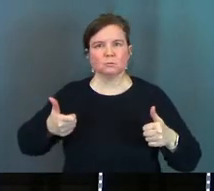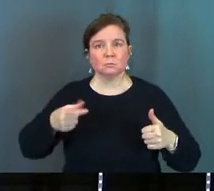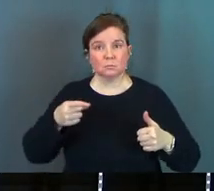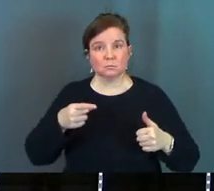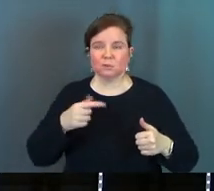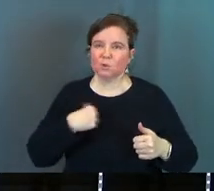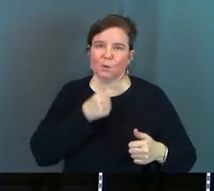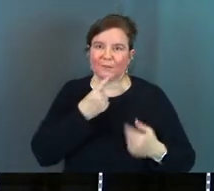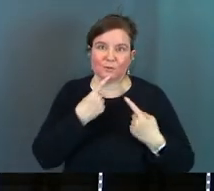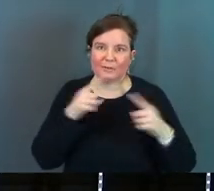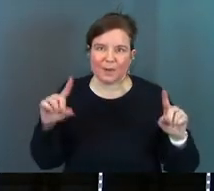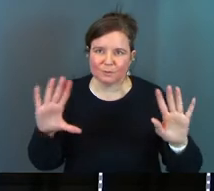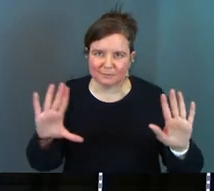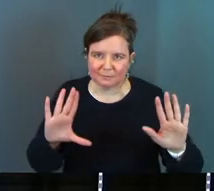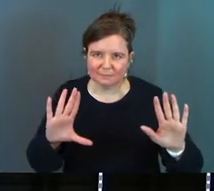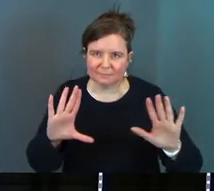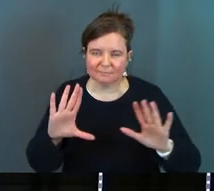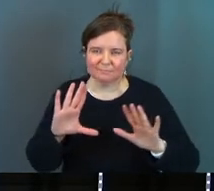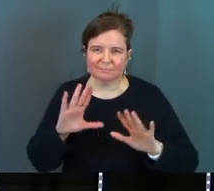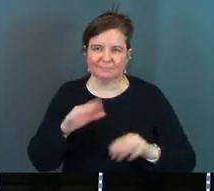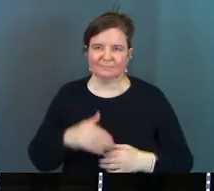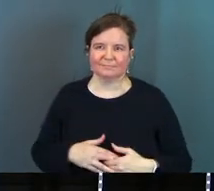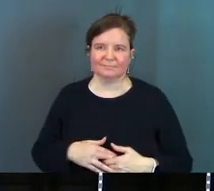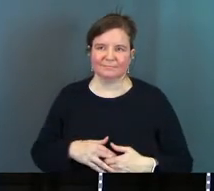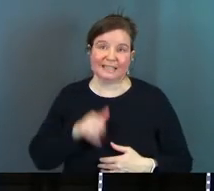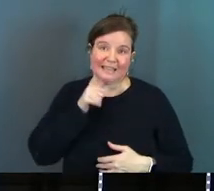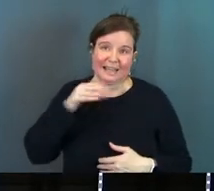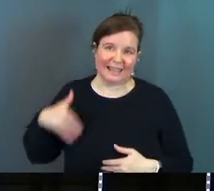you don't have to say it out loud not yet